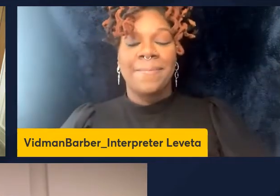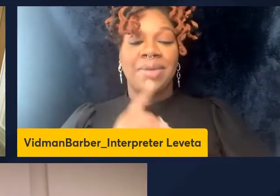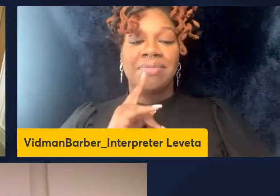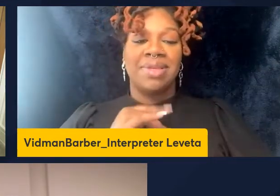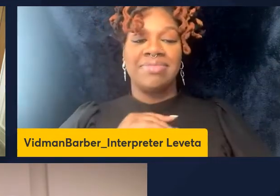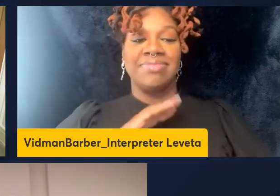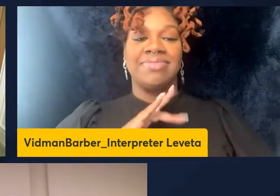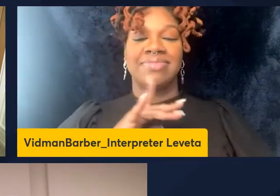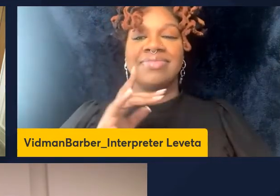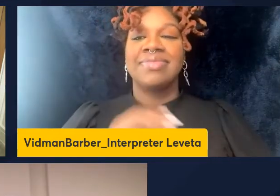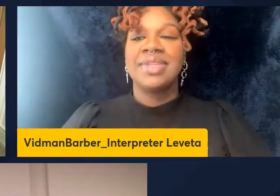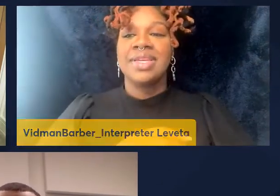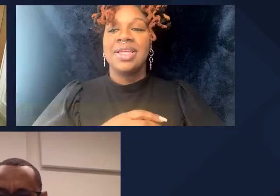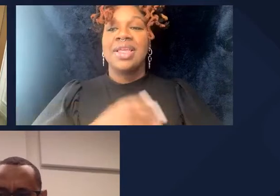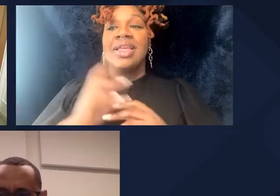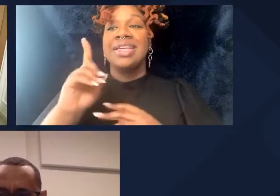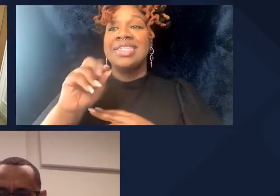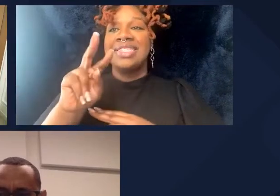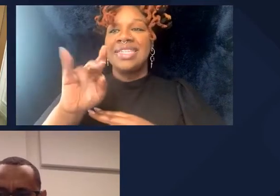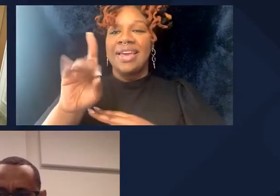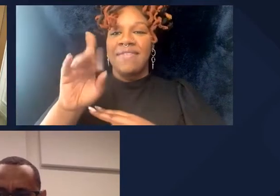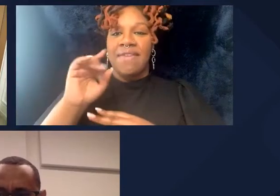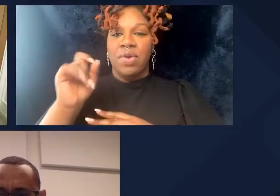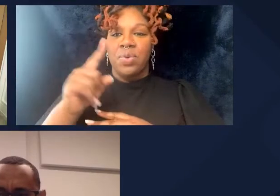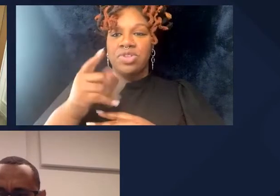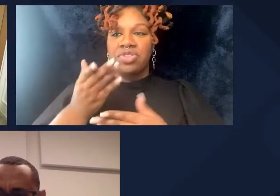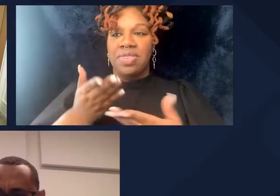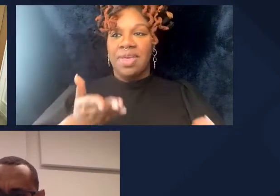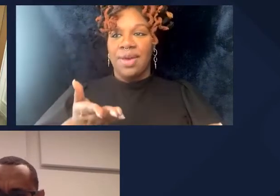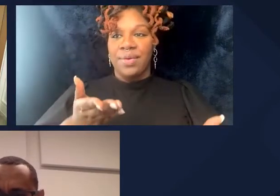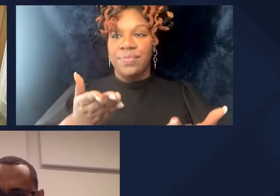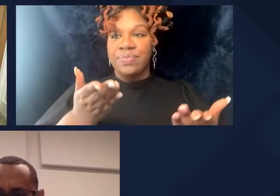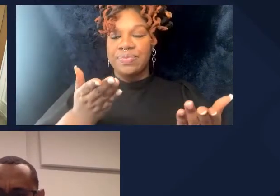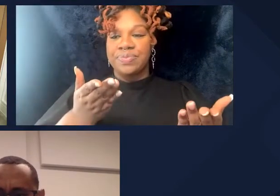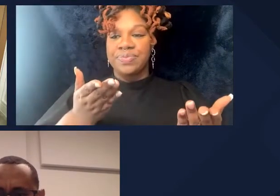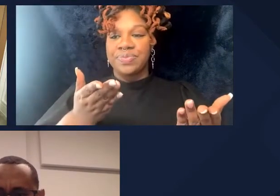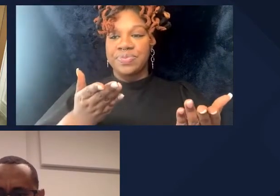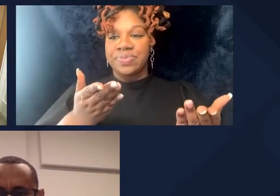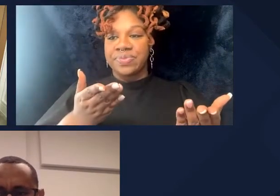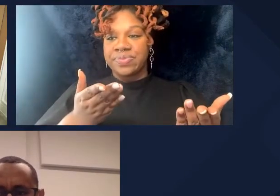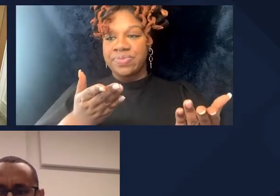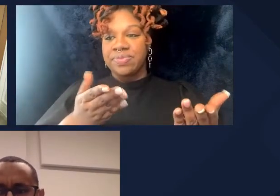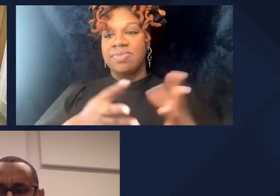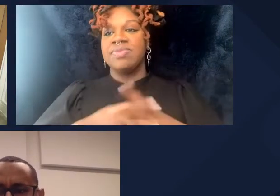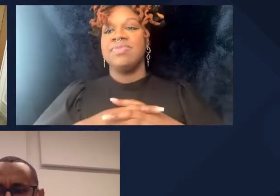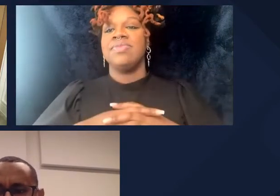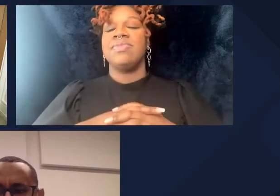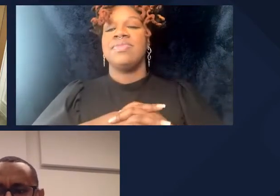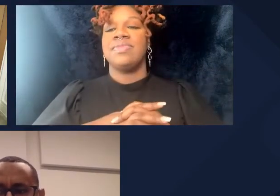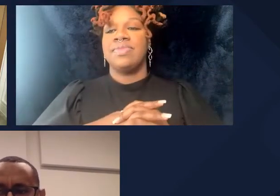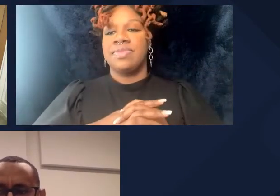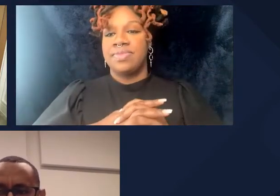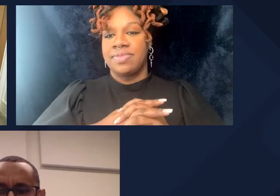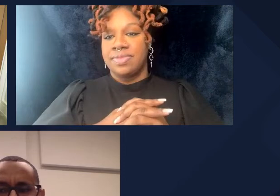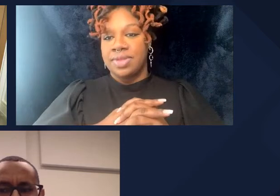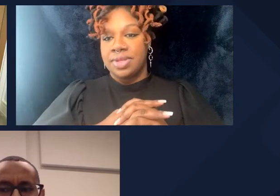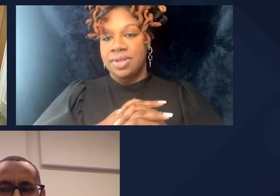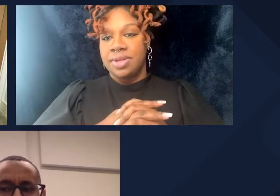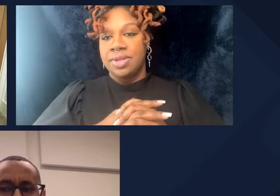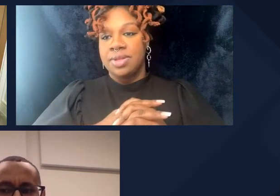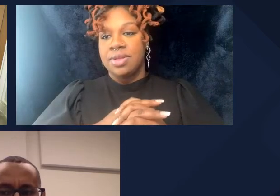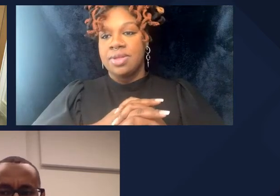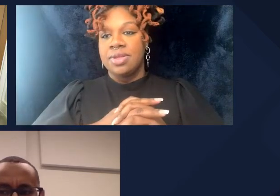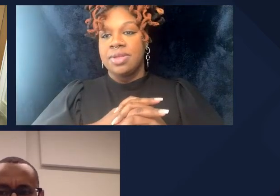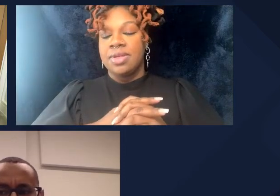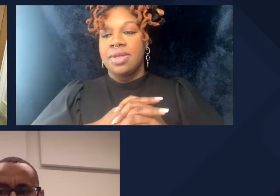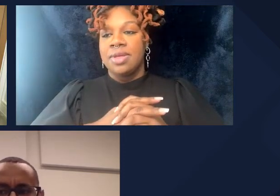We have a question from David Schatz, who said, thank you, Dr. Phillips, for a very interesting talk. What fraction of HCC is